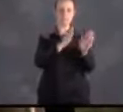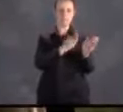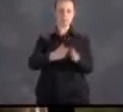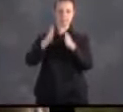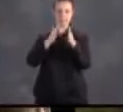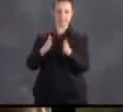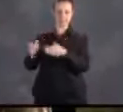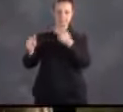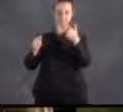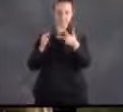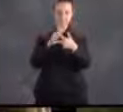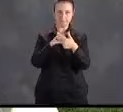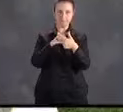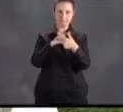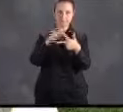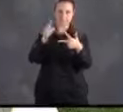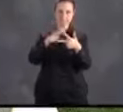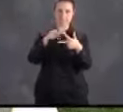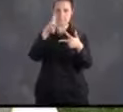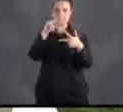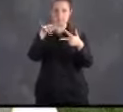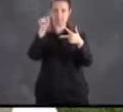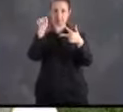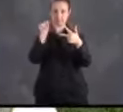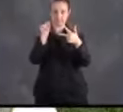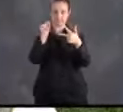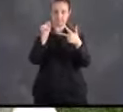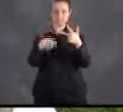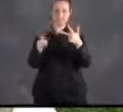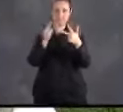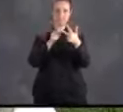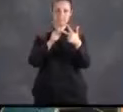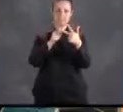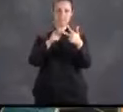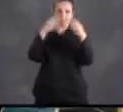Make a plan. Build a kit.